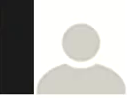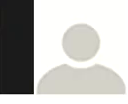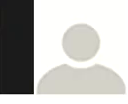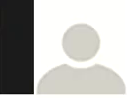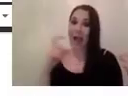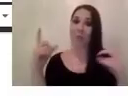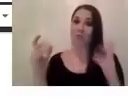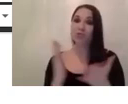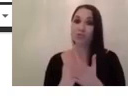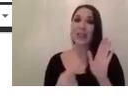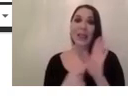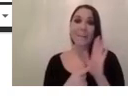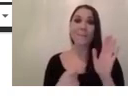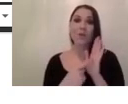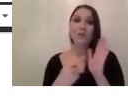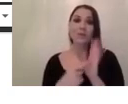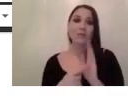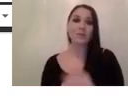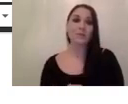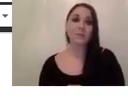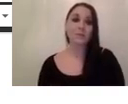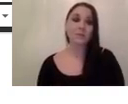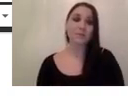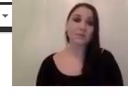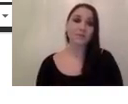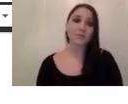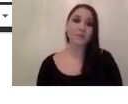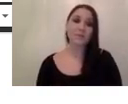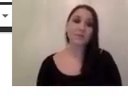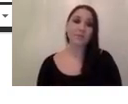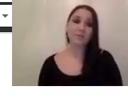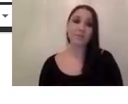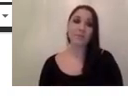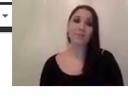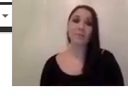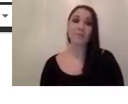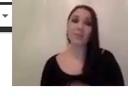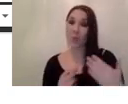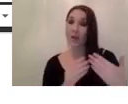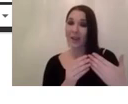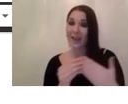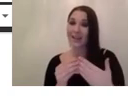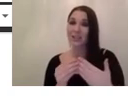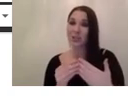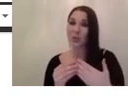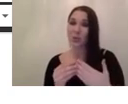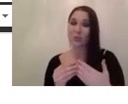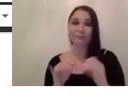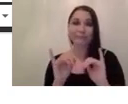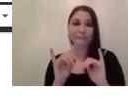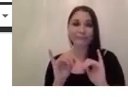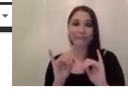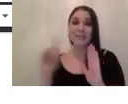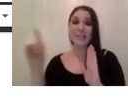quantum efficiency uh could actually lead us to a really poor signal at the end of the day